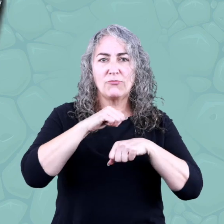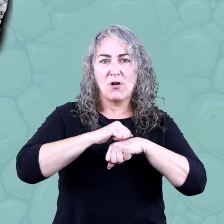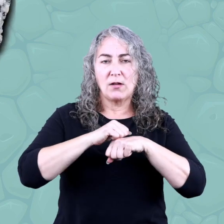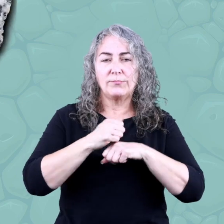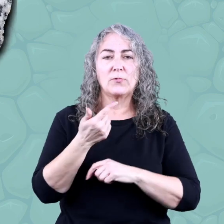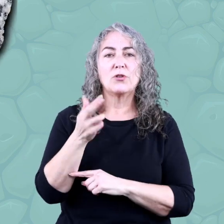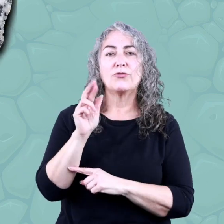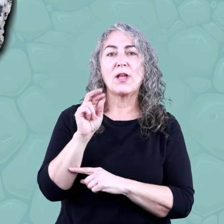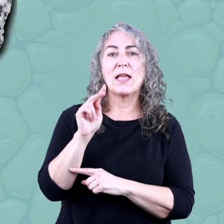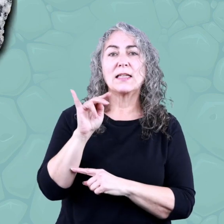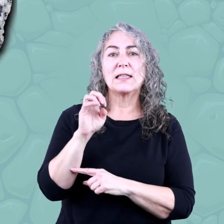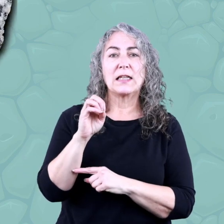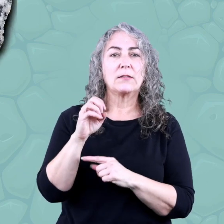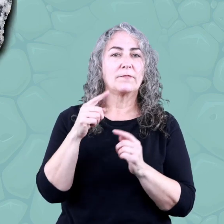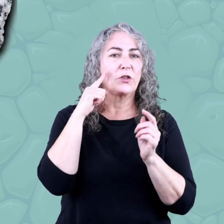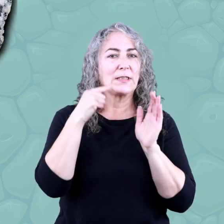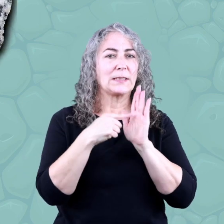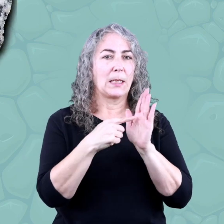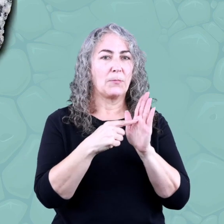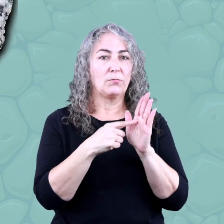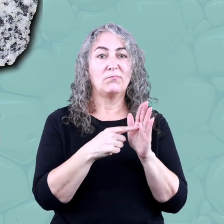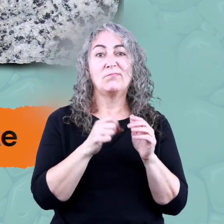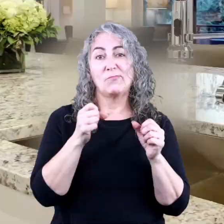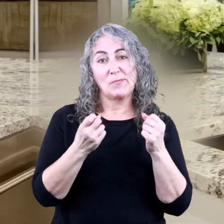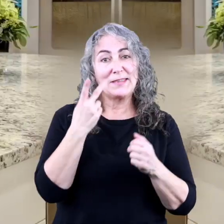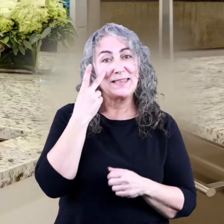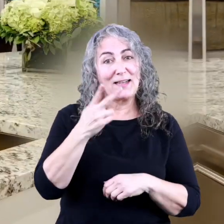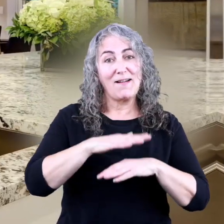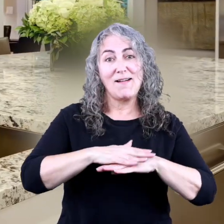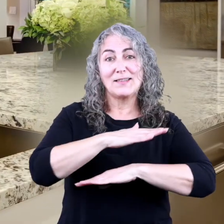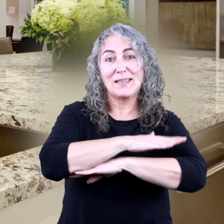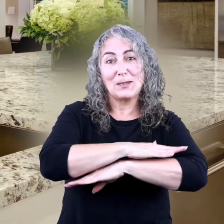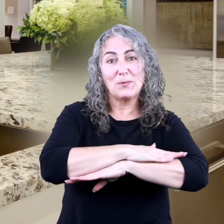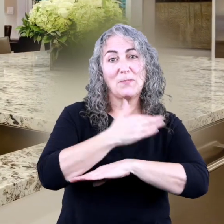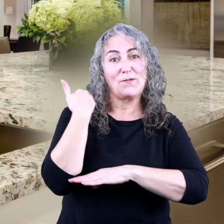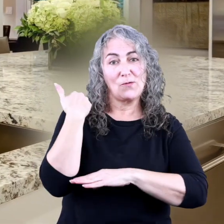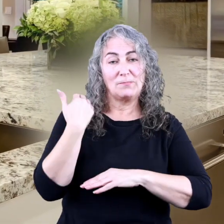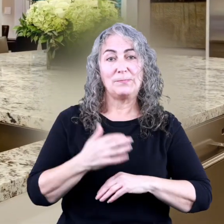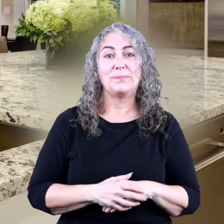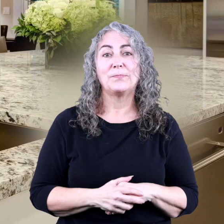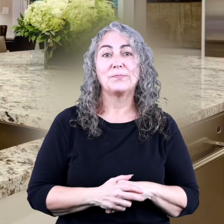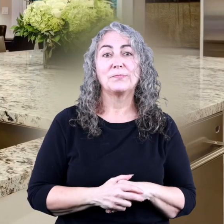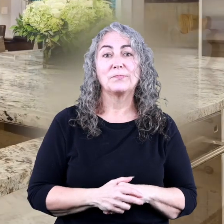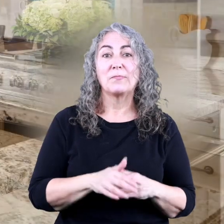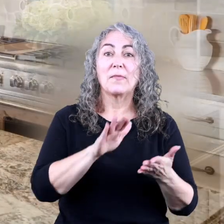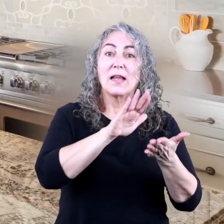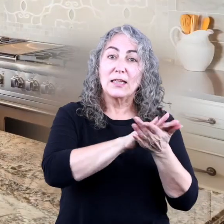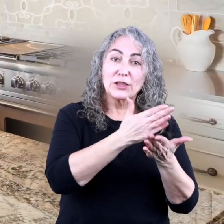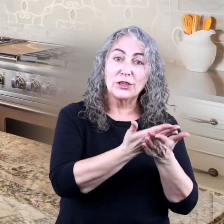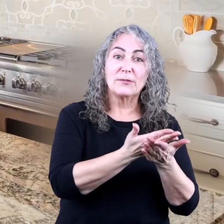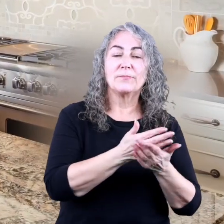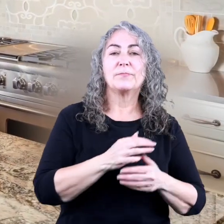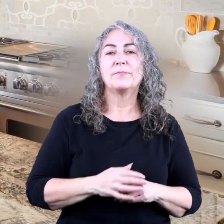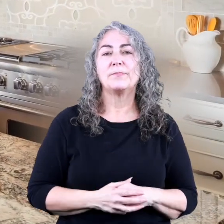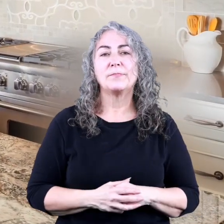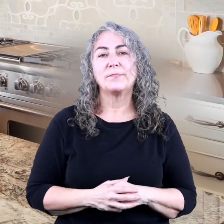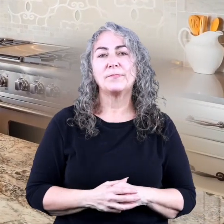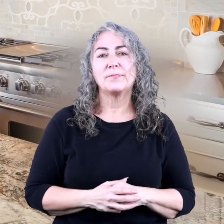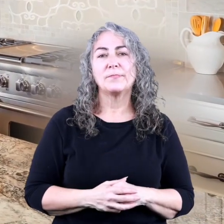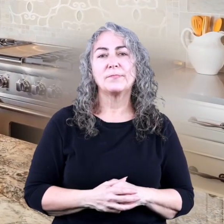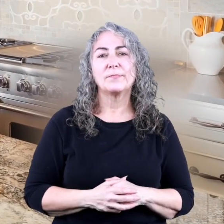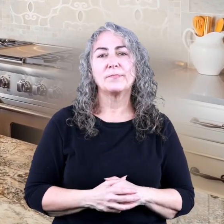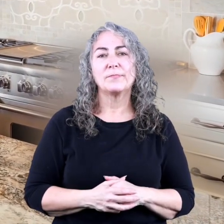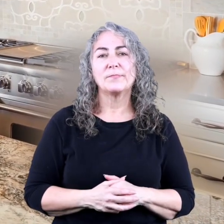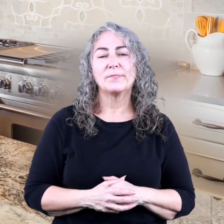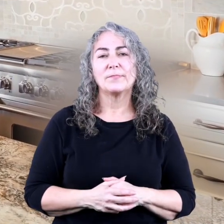Granite is an example of this type of rock. You've probably seen granite before. Many countertops are